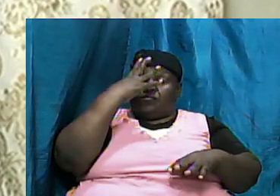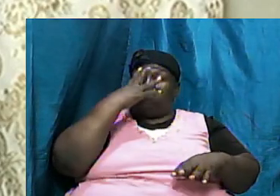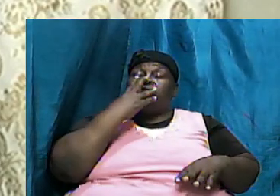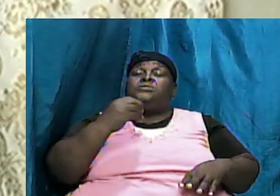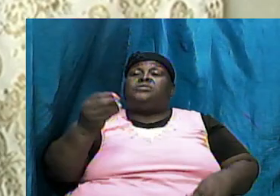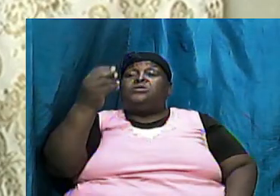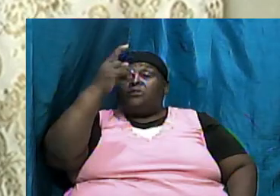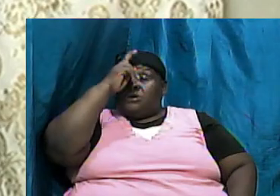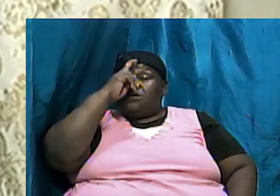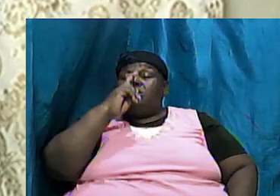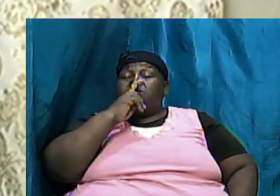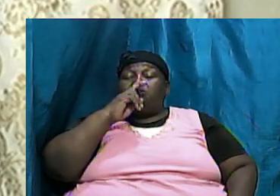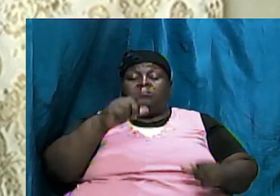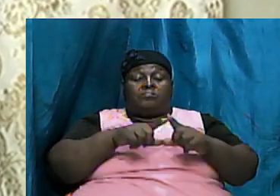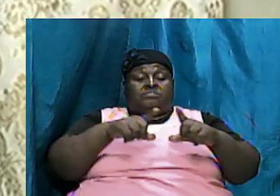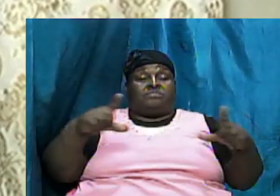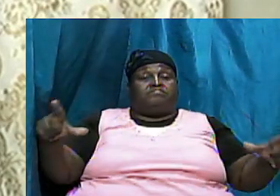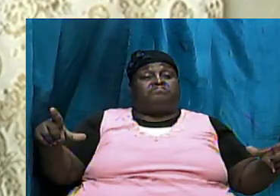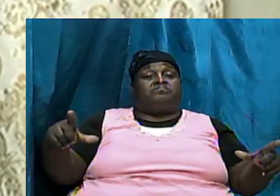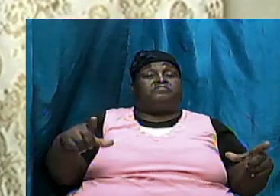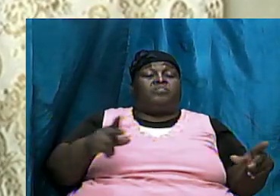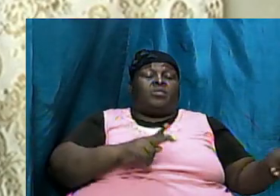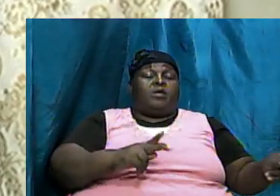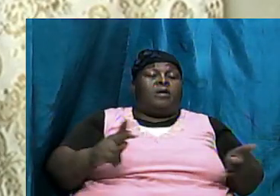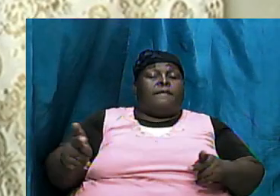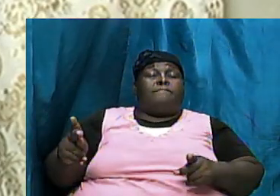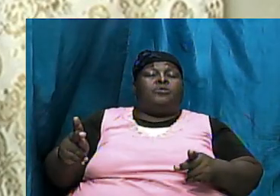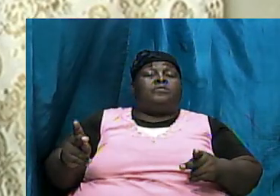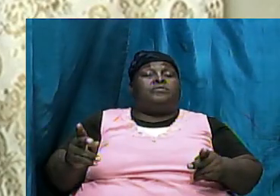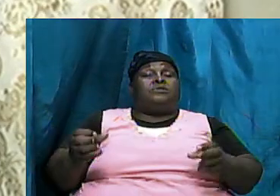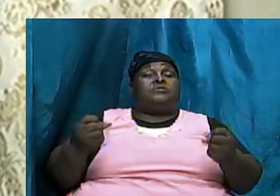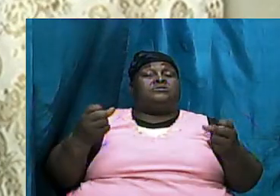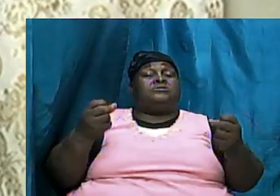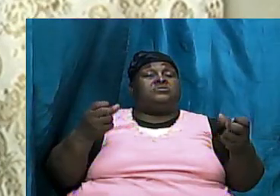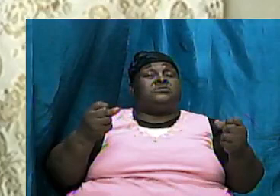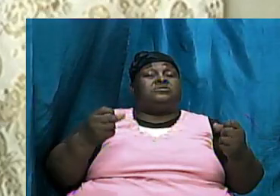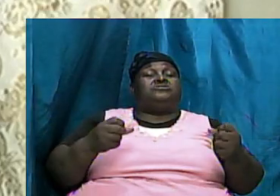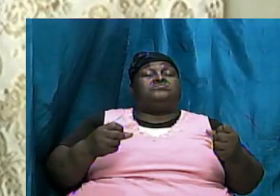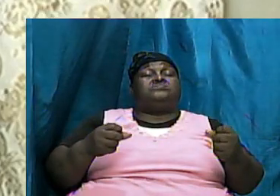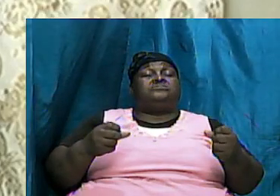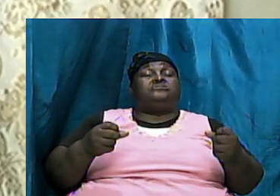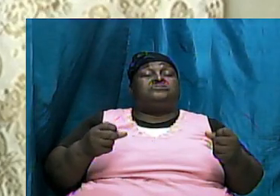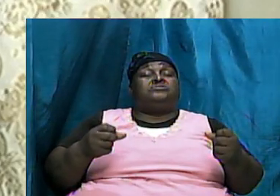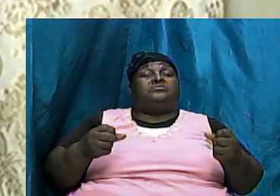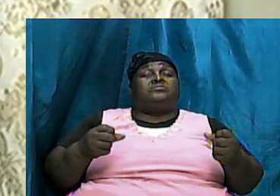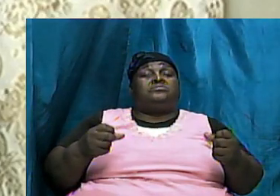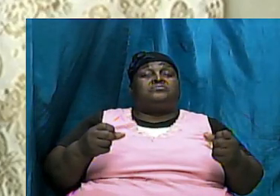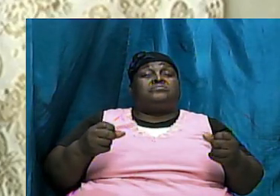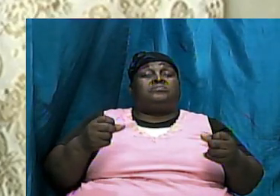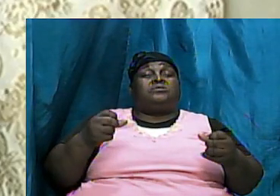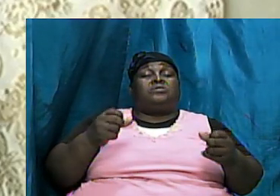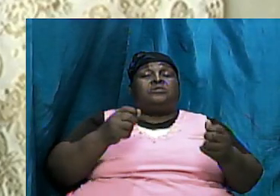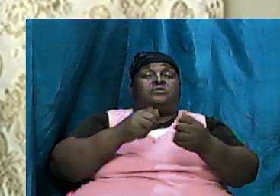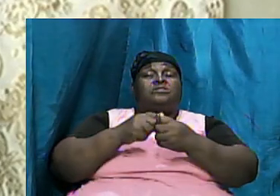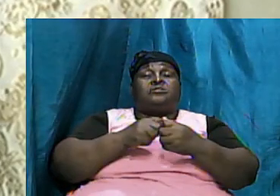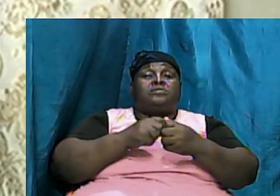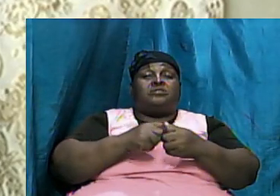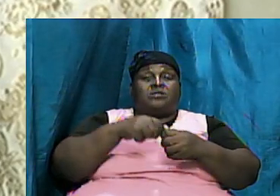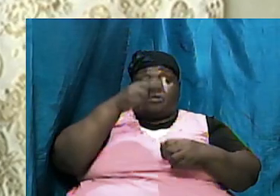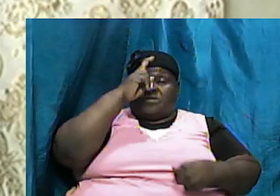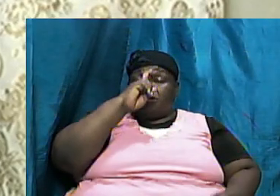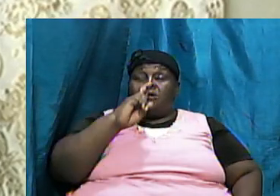some Hebrew language we'll put some sentences together because the Hebrew that was the original